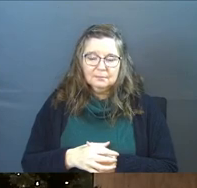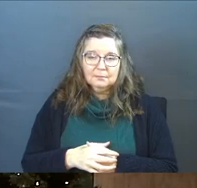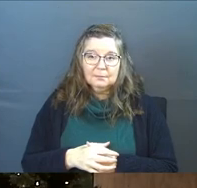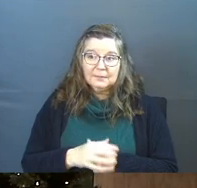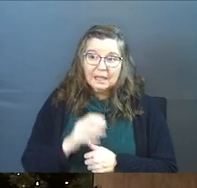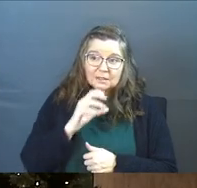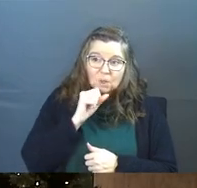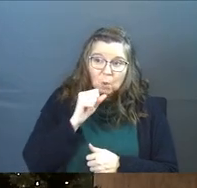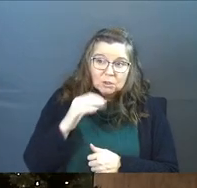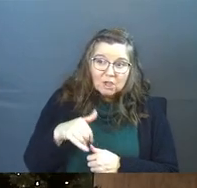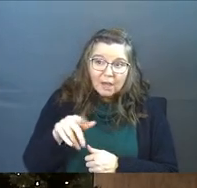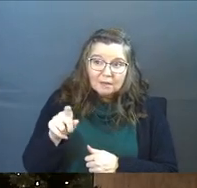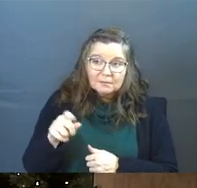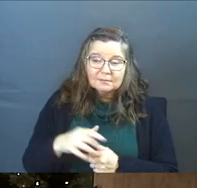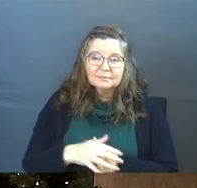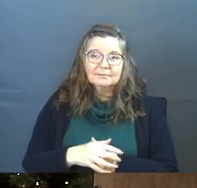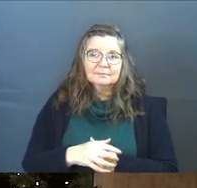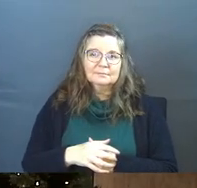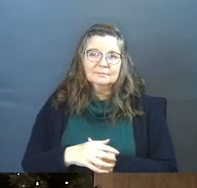Is it orange yet?